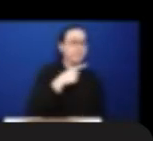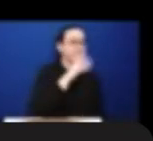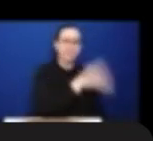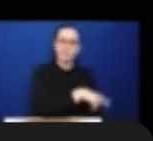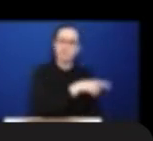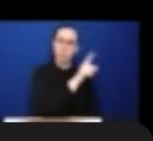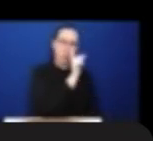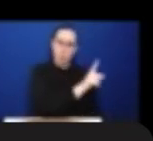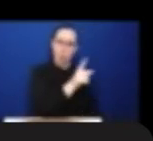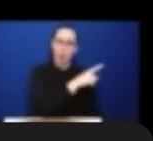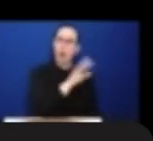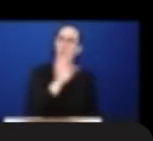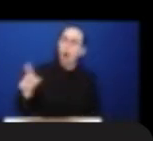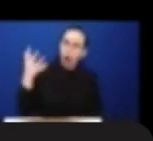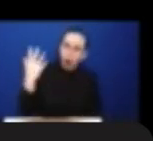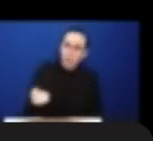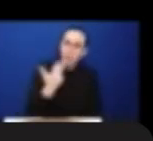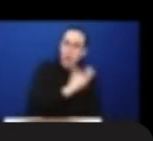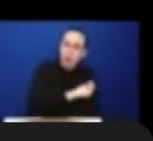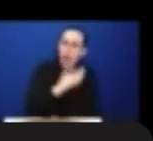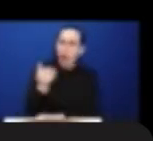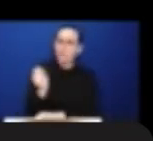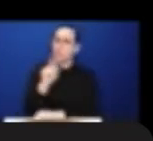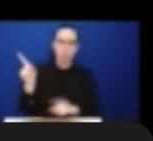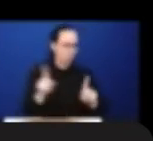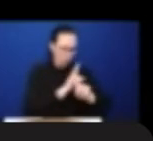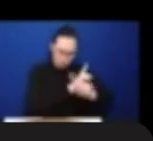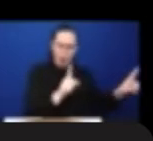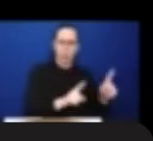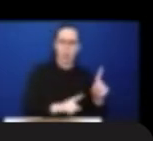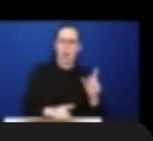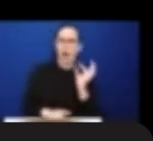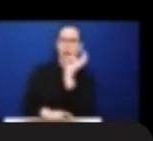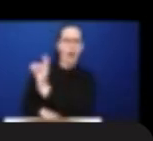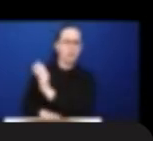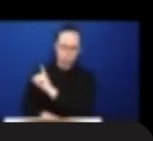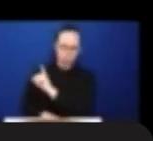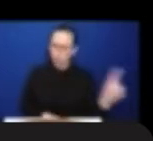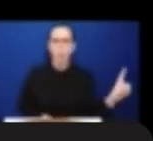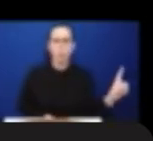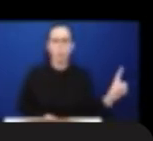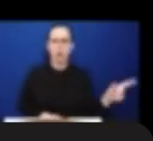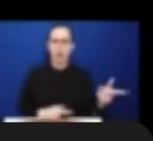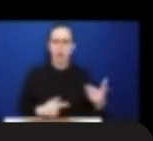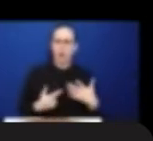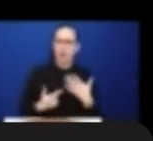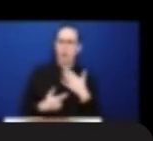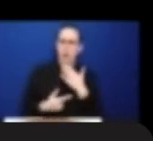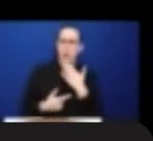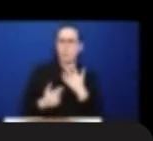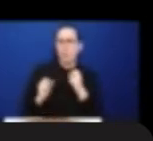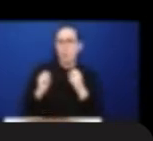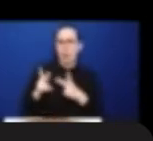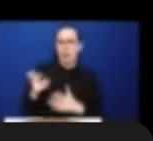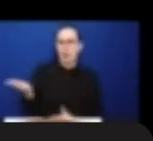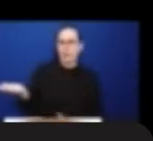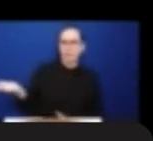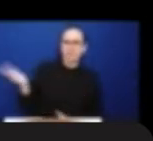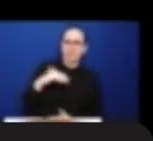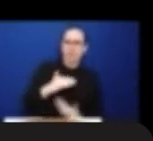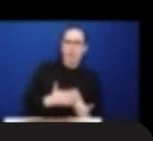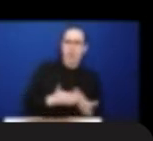I did witness some incredible moments where people came together to bring clarity in heartbreaking